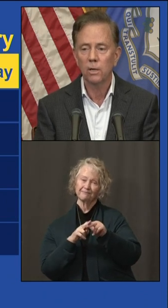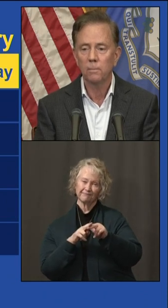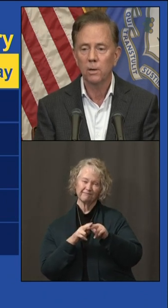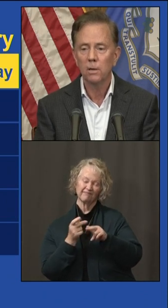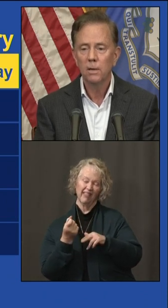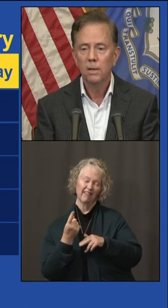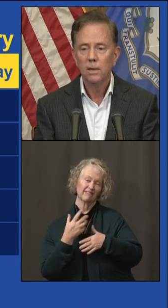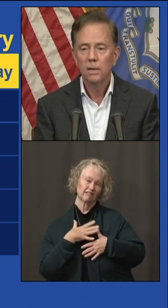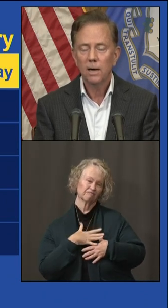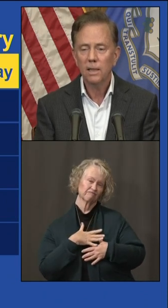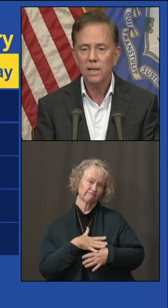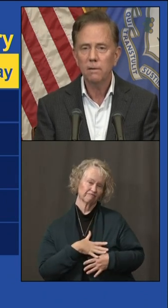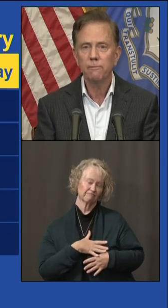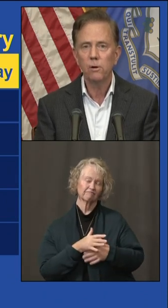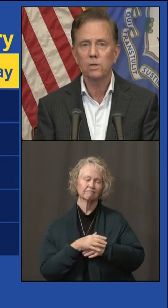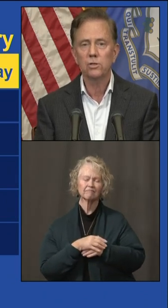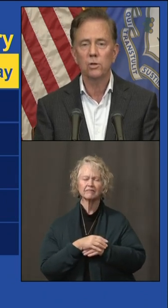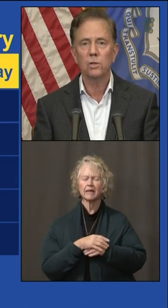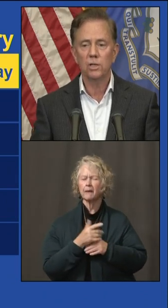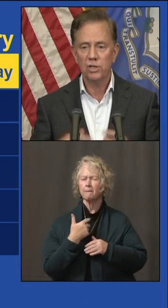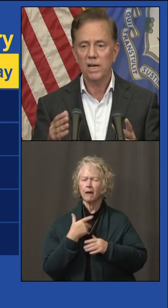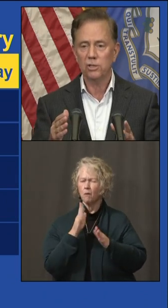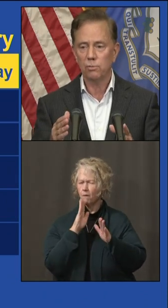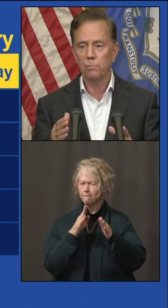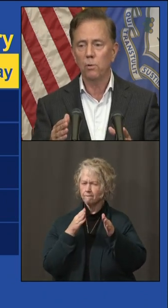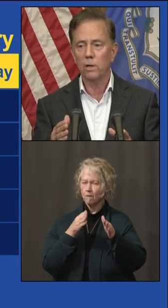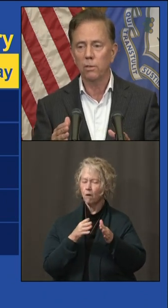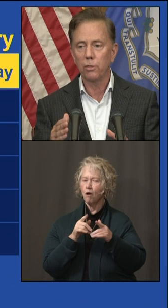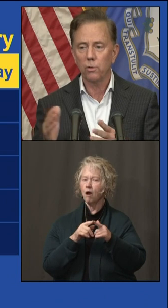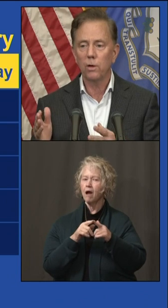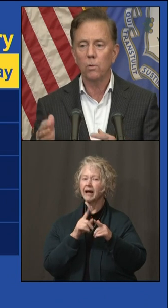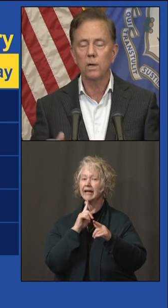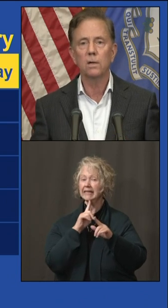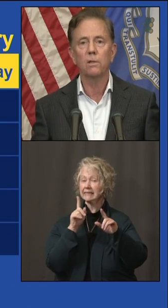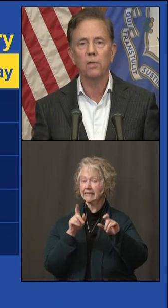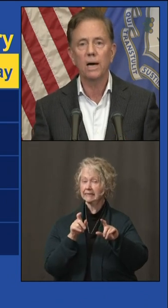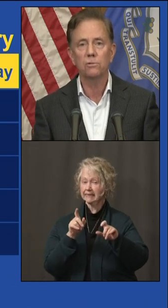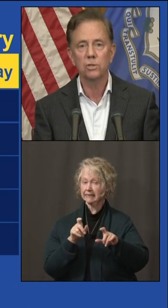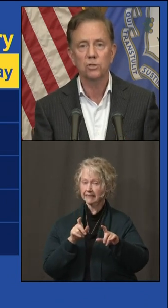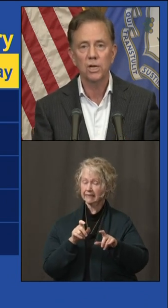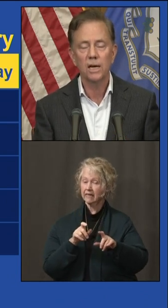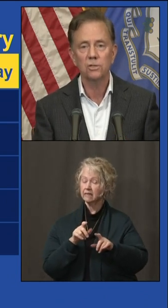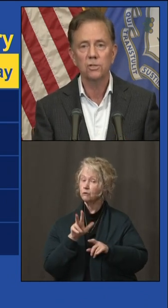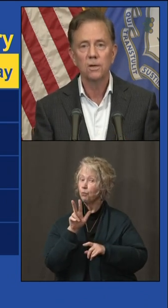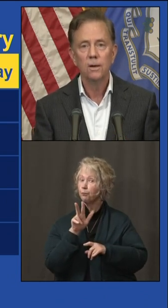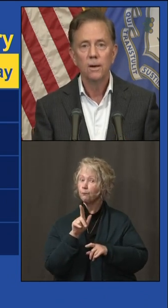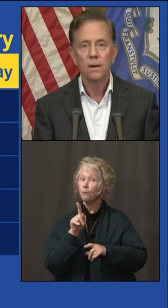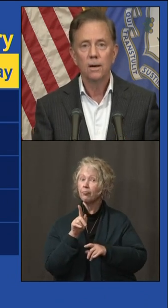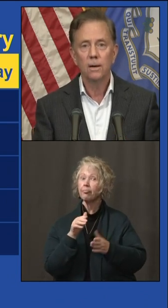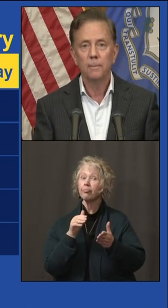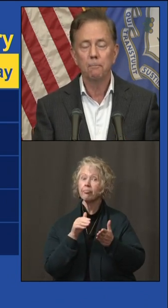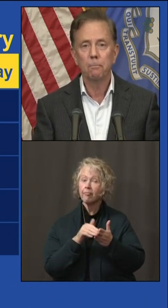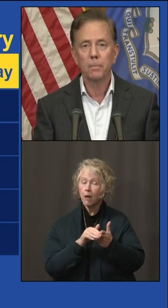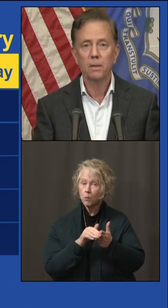disheartening number. I'd like to focus on the tests reported, 31,000 tests.